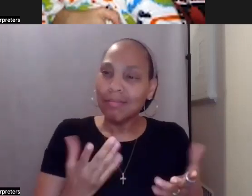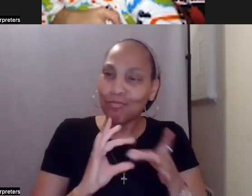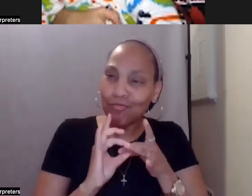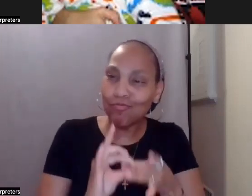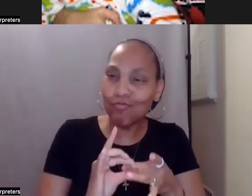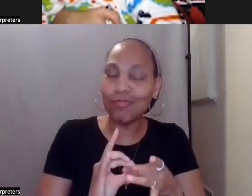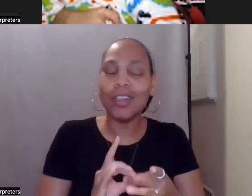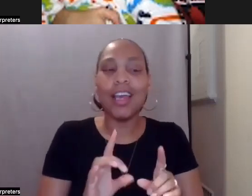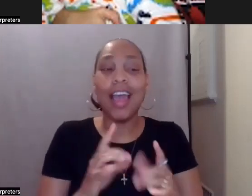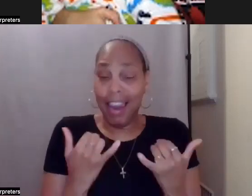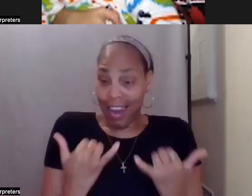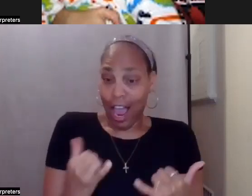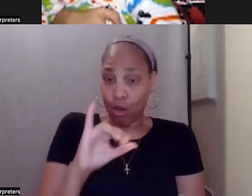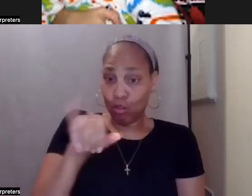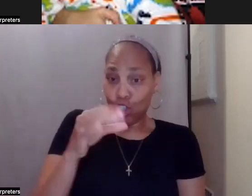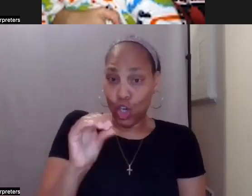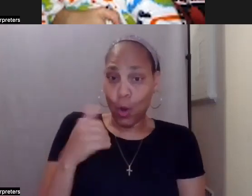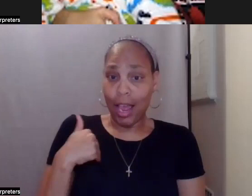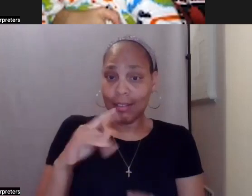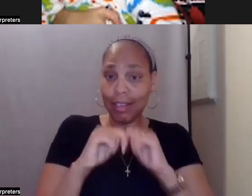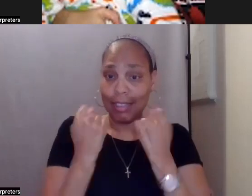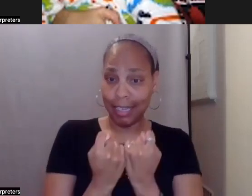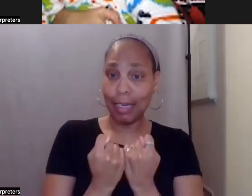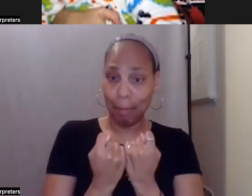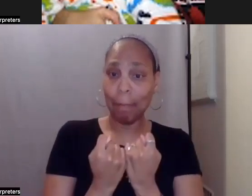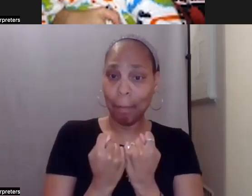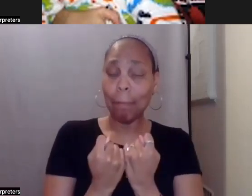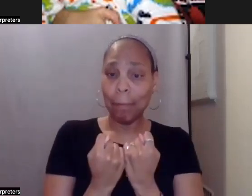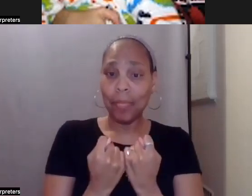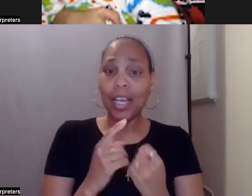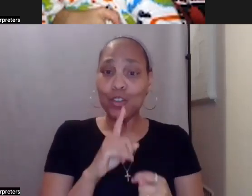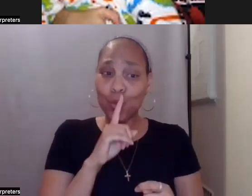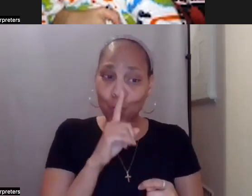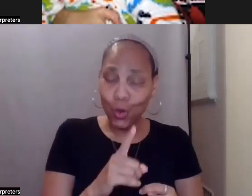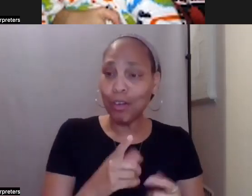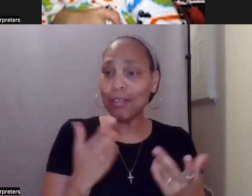that way. And so his self-direction helped you get to that point.